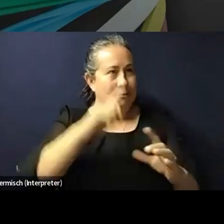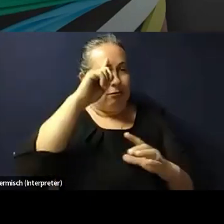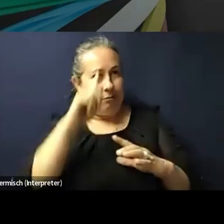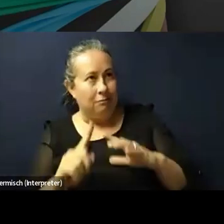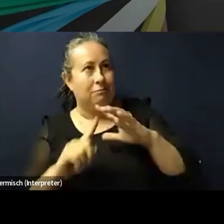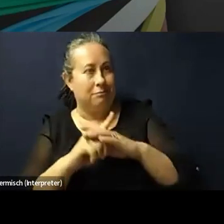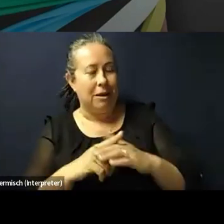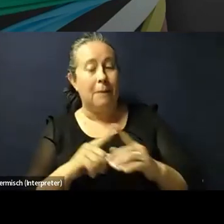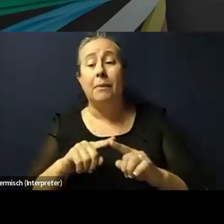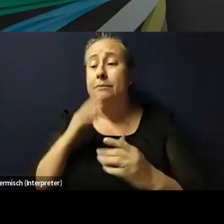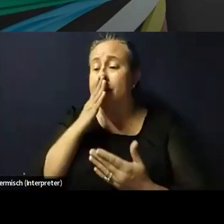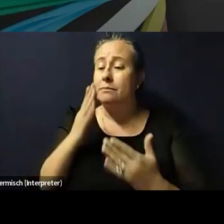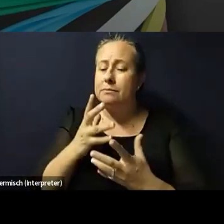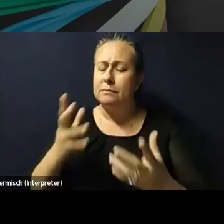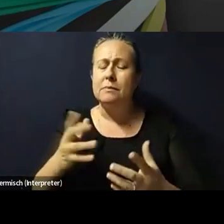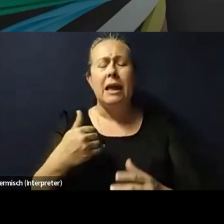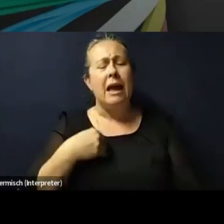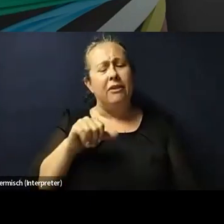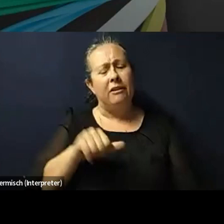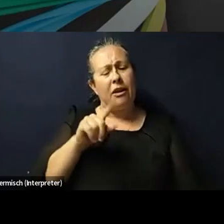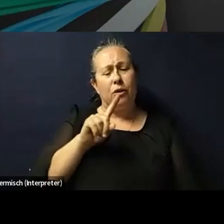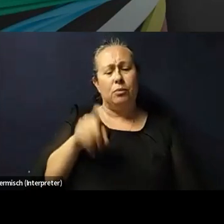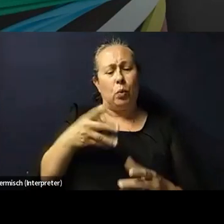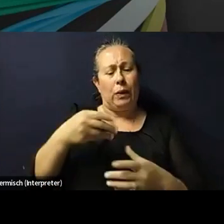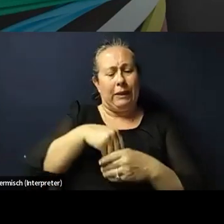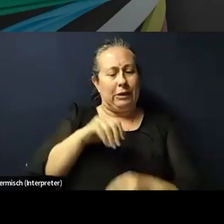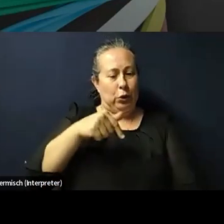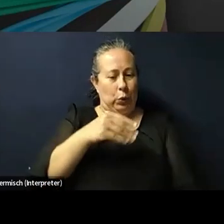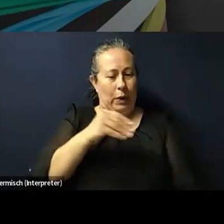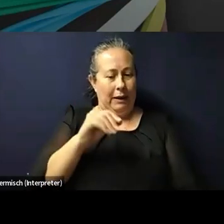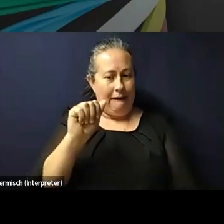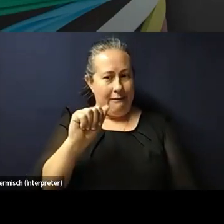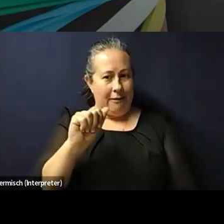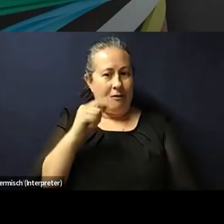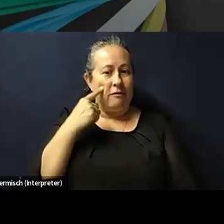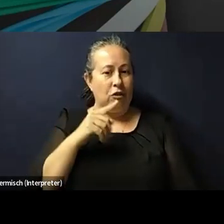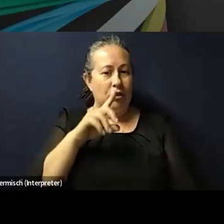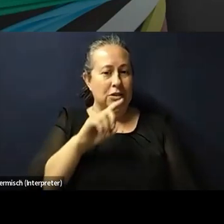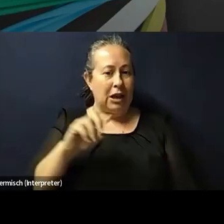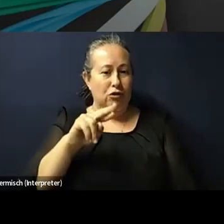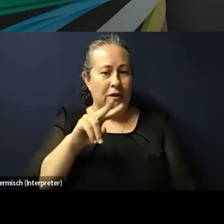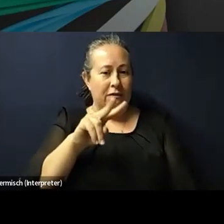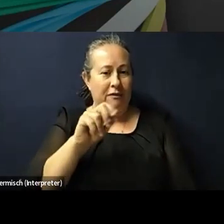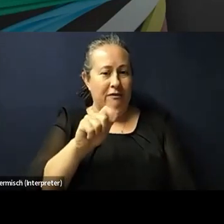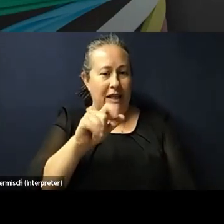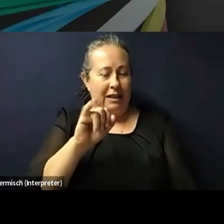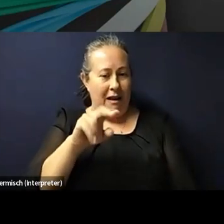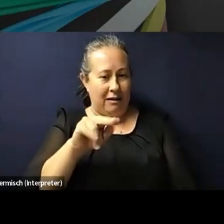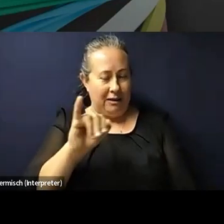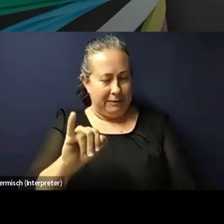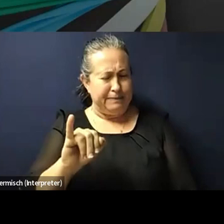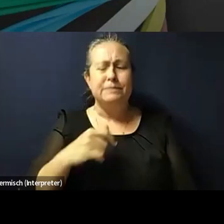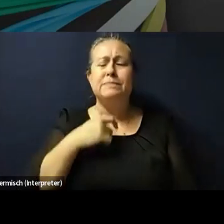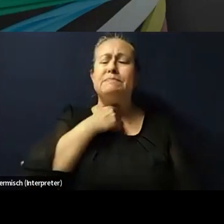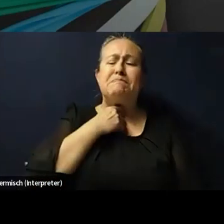Thank you very much. So there's another question in the Q&A, Q which is for Dr. Valiani, asking whether there is any